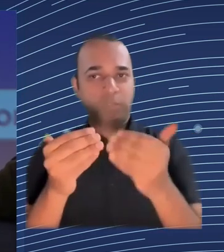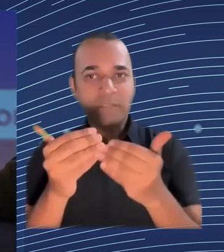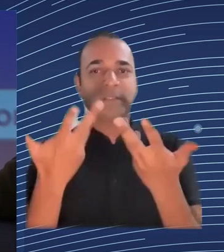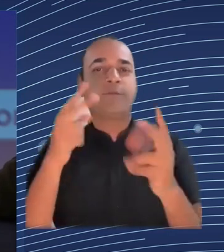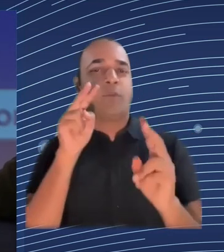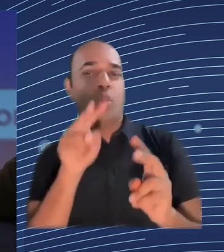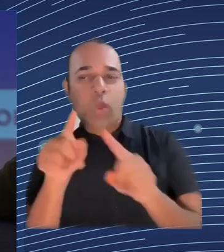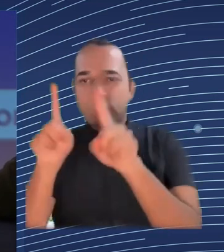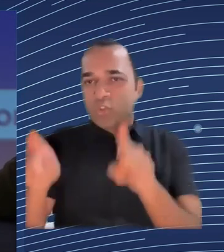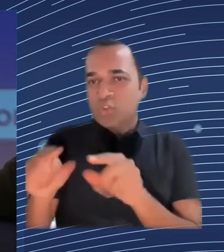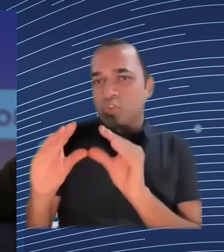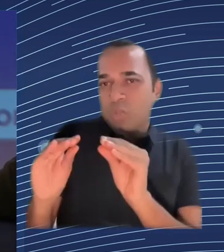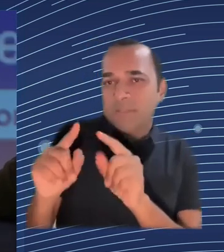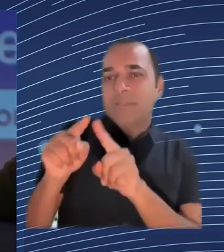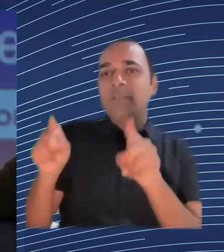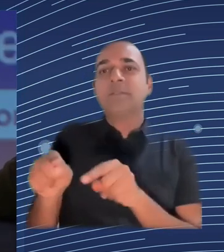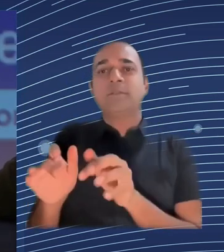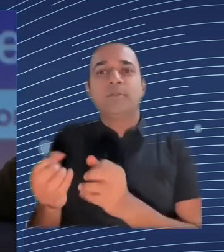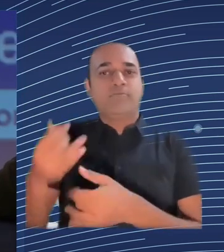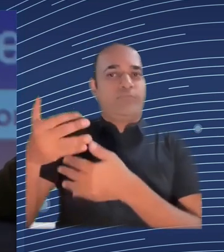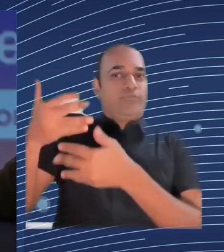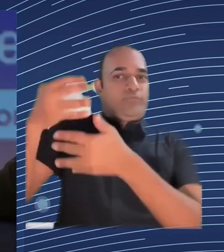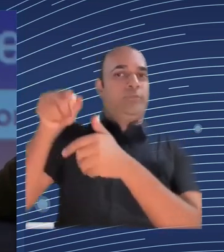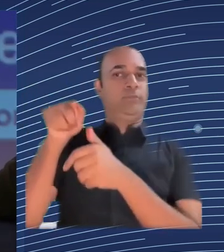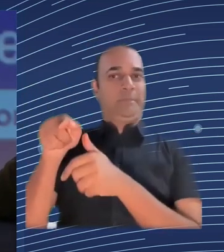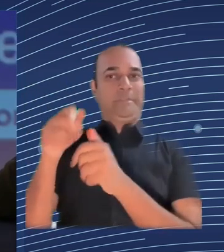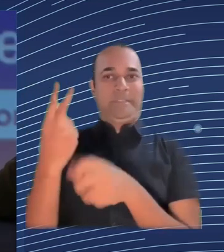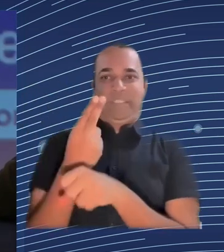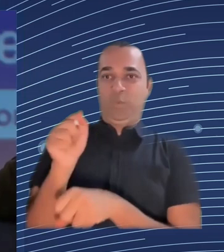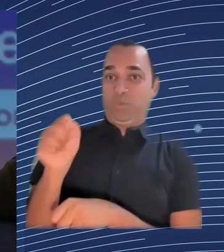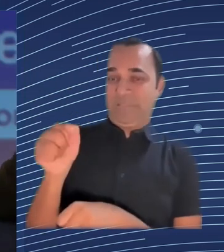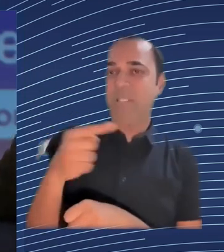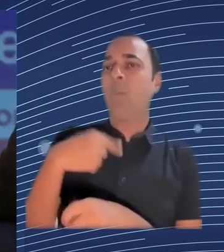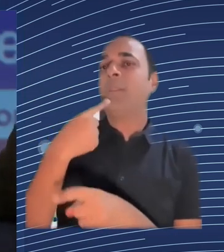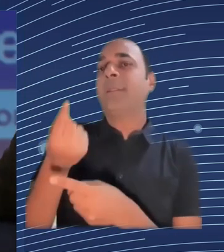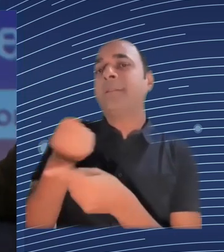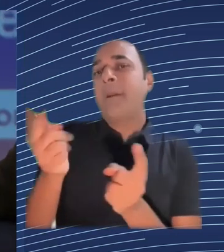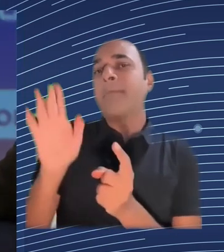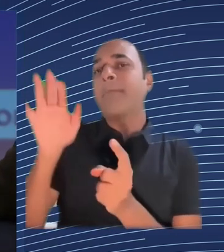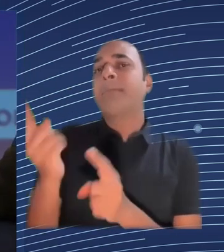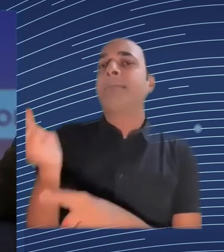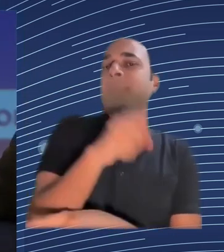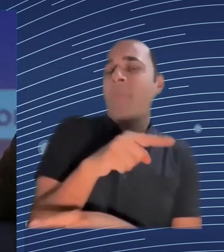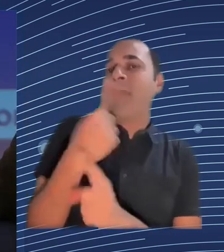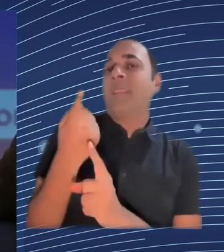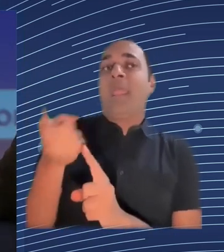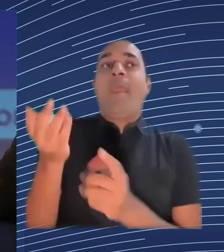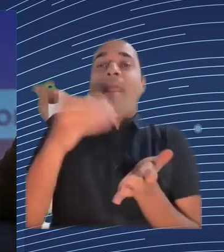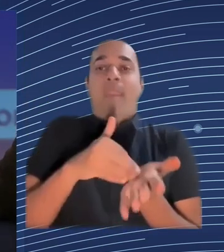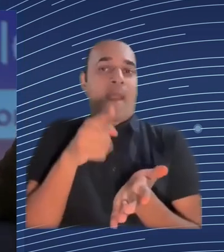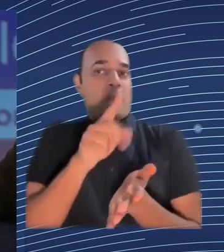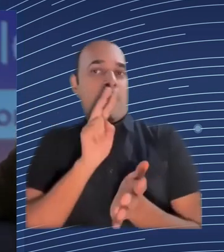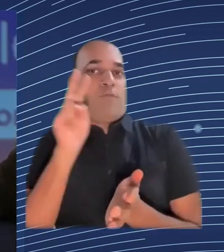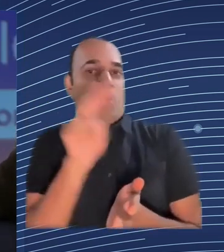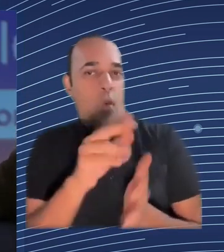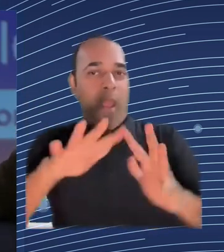and say can you design and then implement with our developers those particular capabilities so that